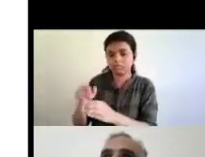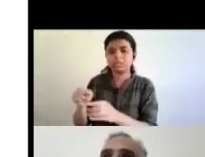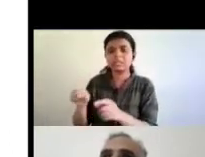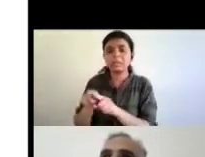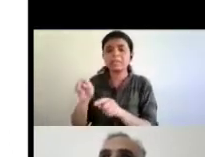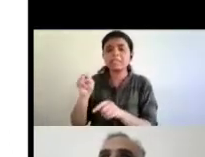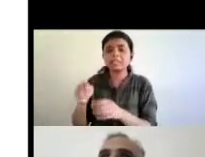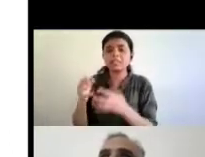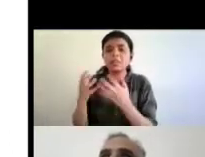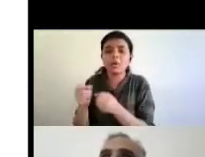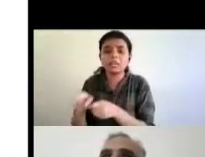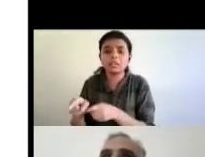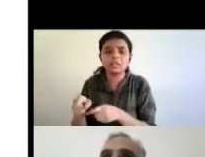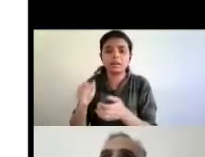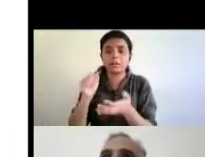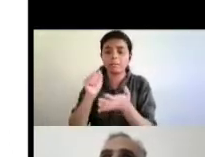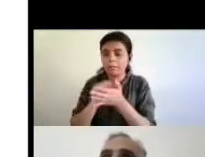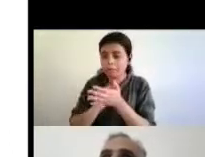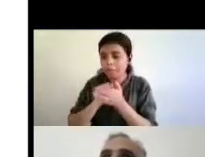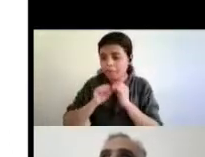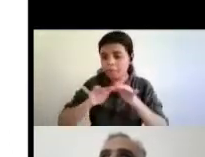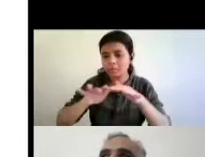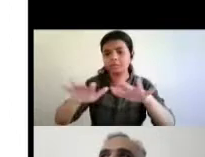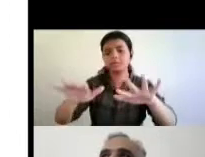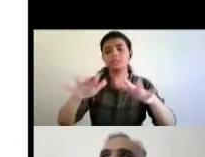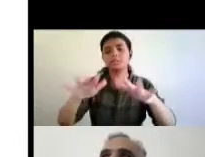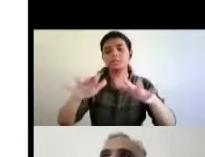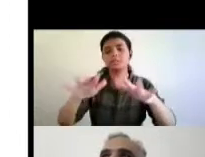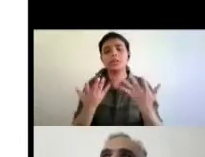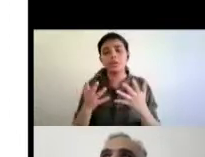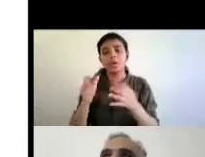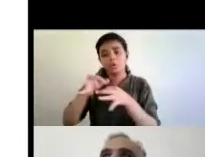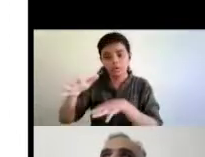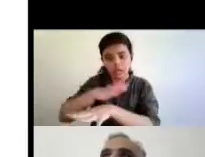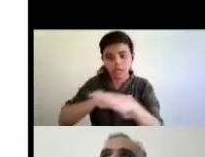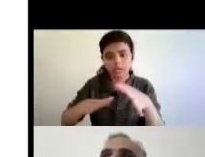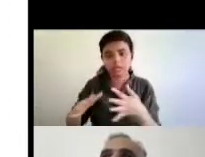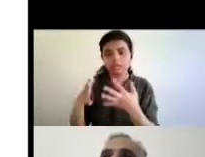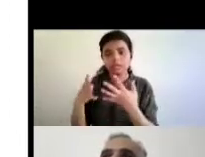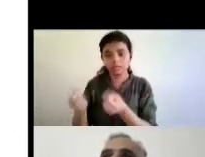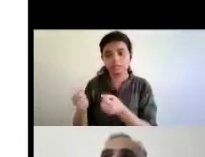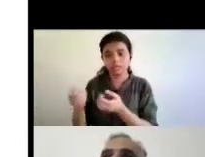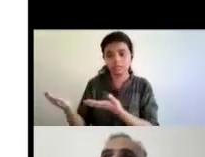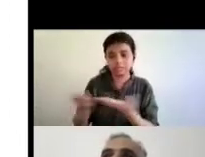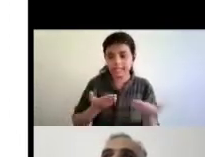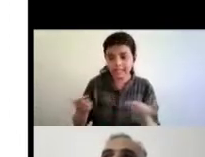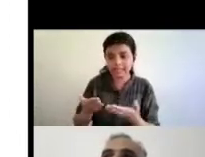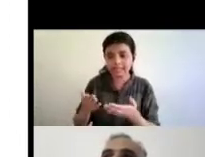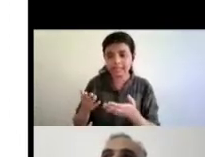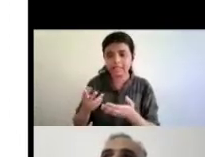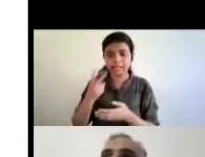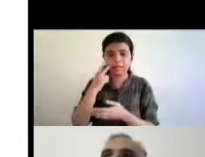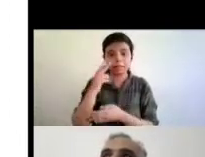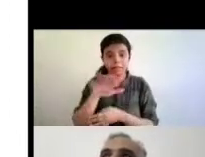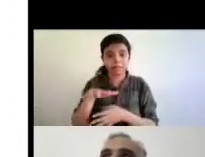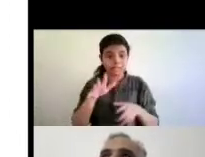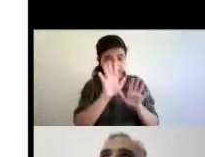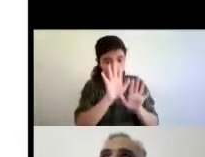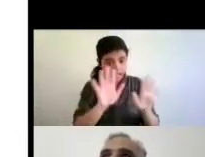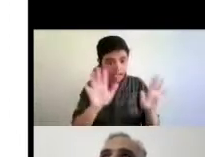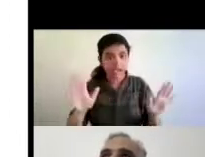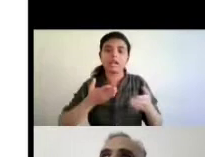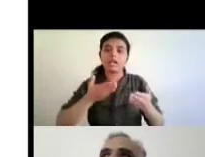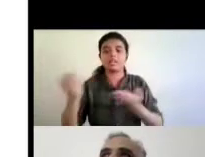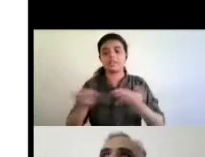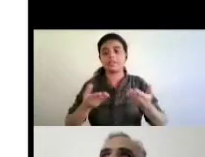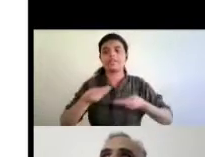uh amongst publishers uh amongst the organizations that are providing services to persons with print disabilities or uh